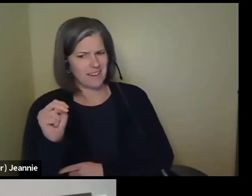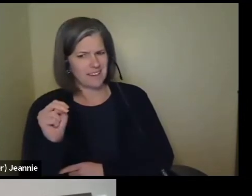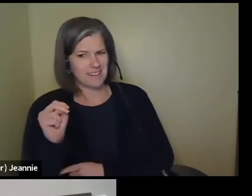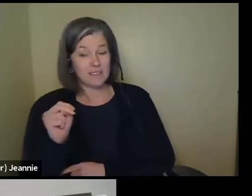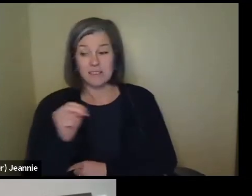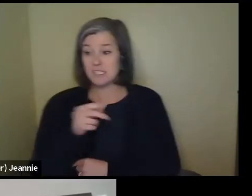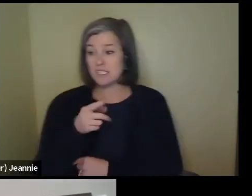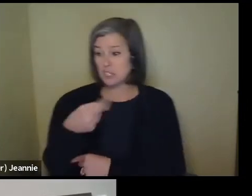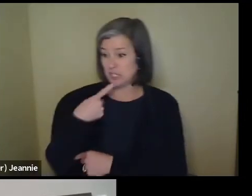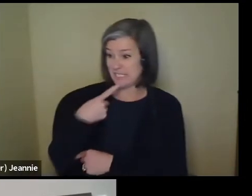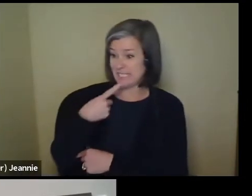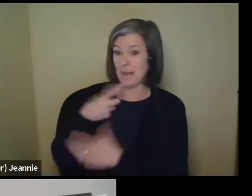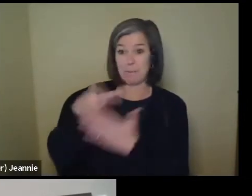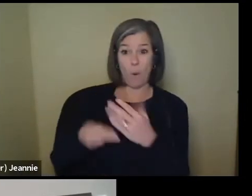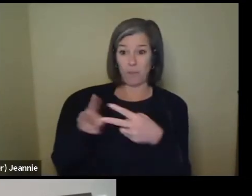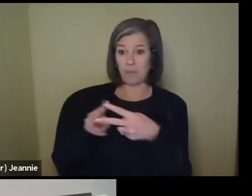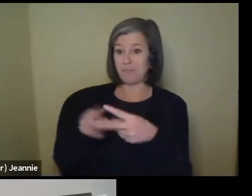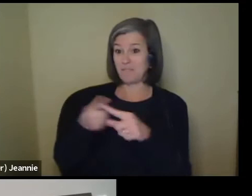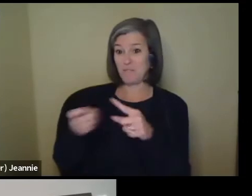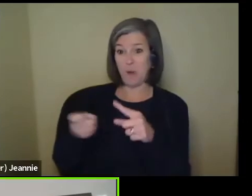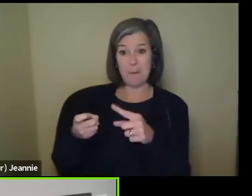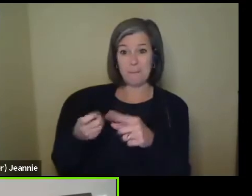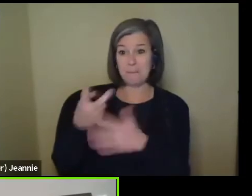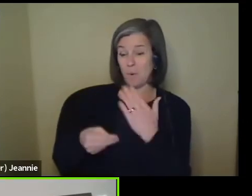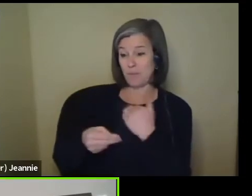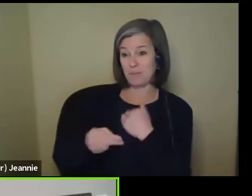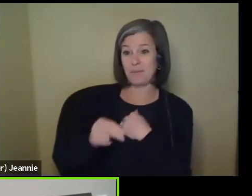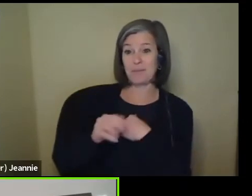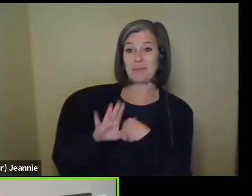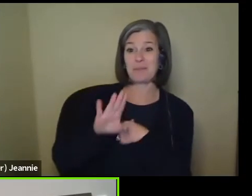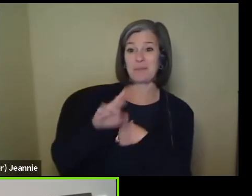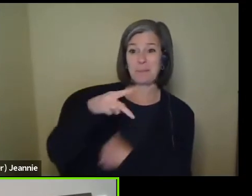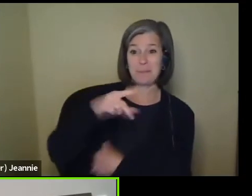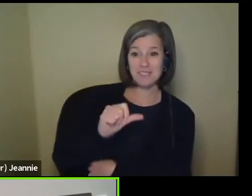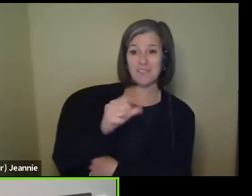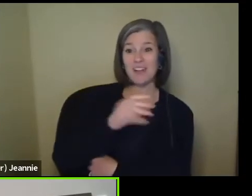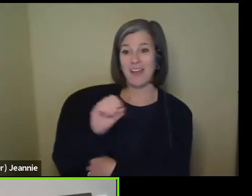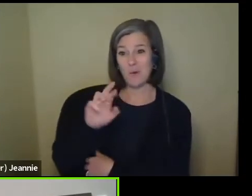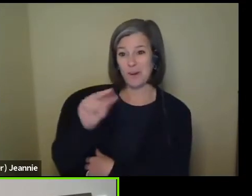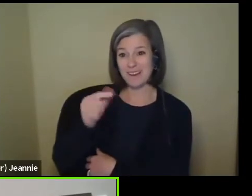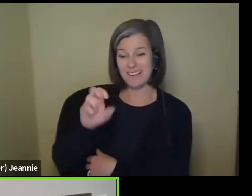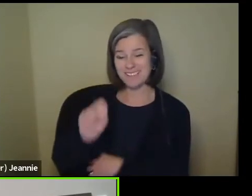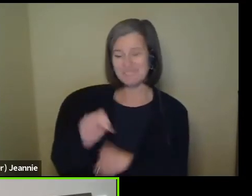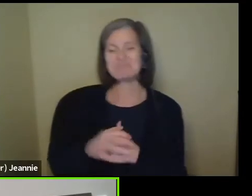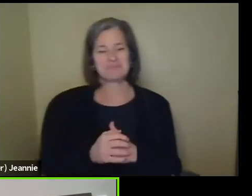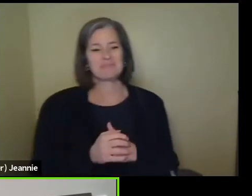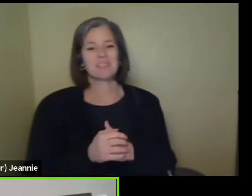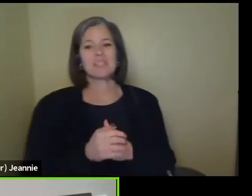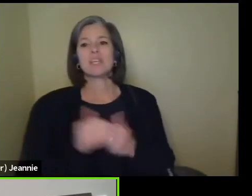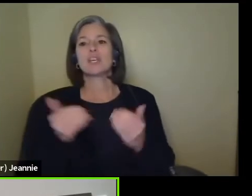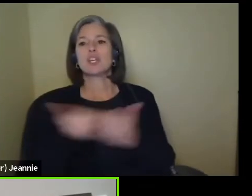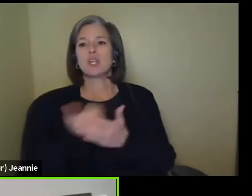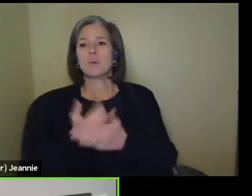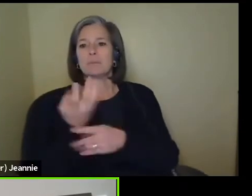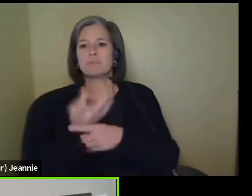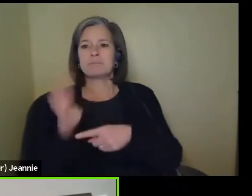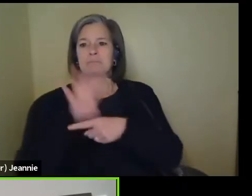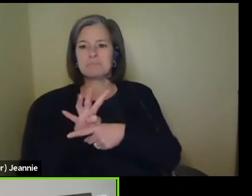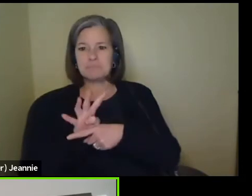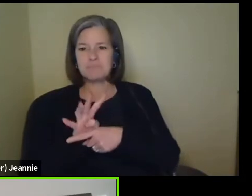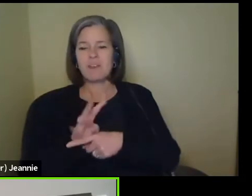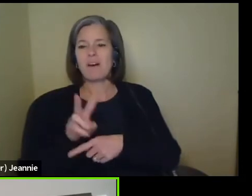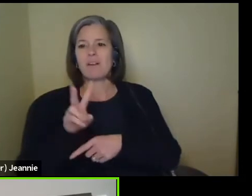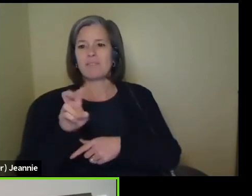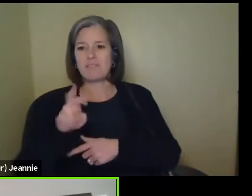said Pennsylvania and Oregon. Pennsylvania and Oregon from both. Since new strains of the virus are more easily transmitted, I heard that we